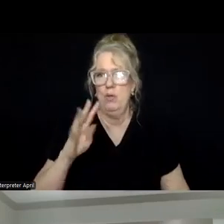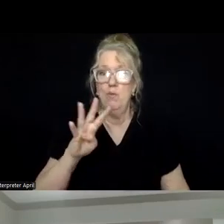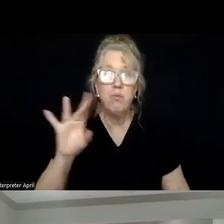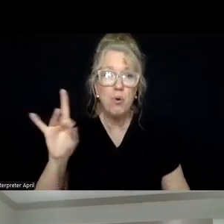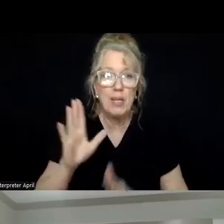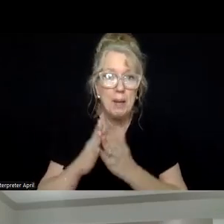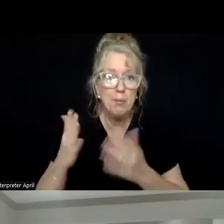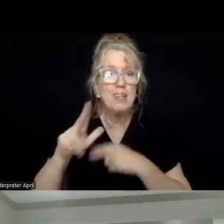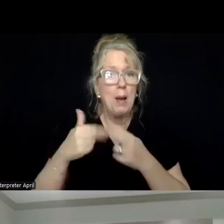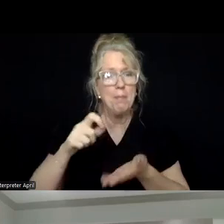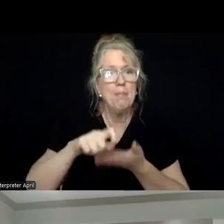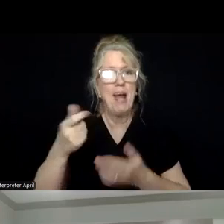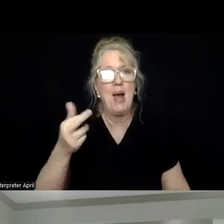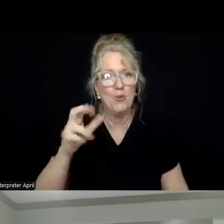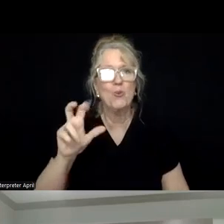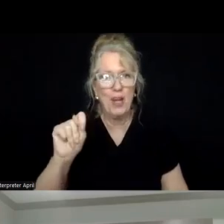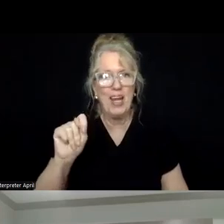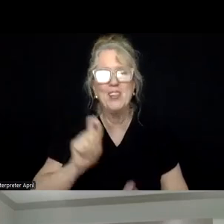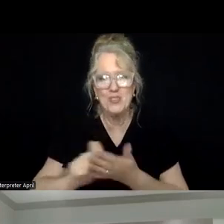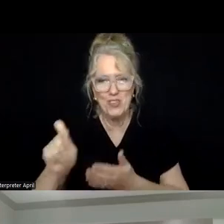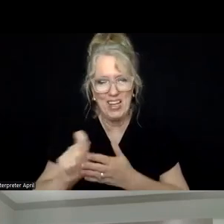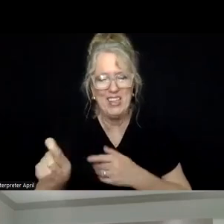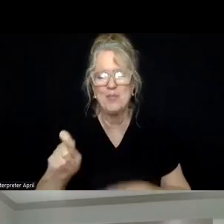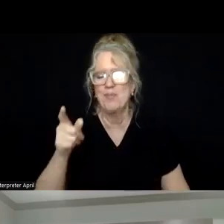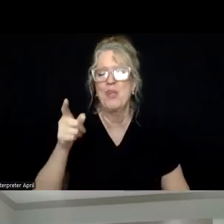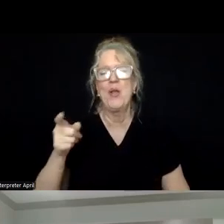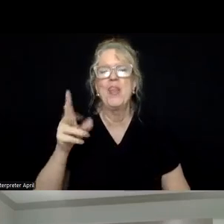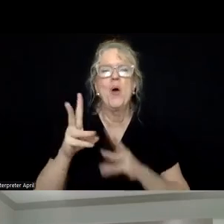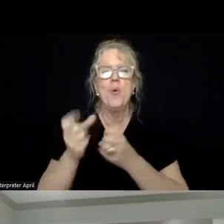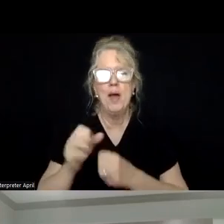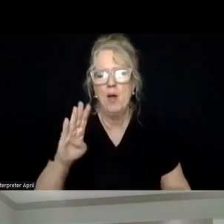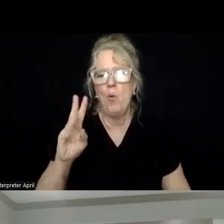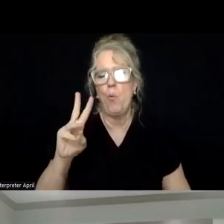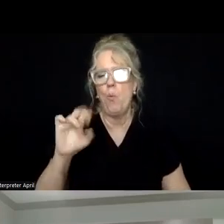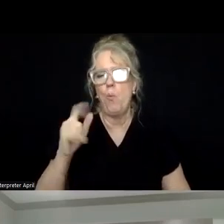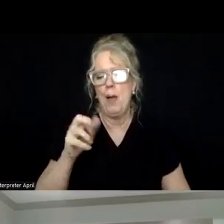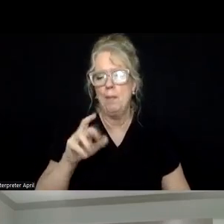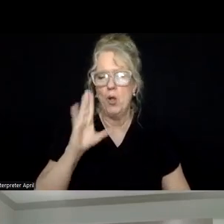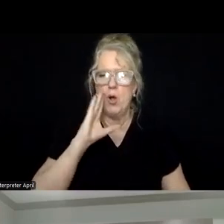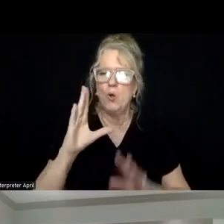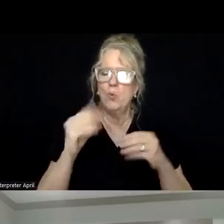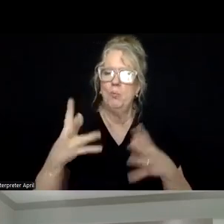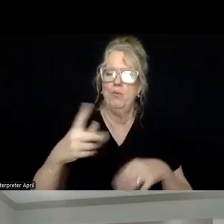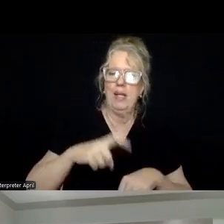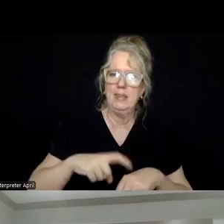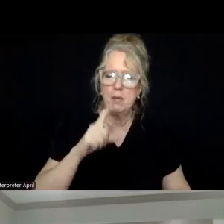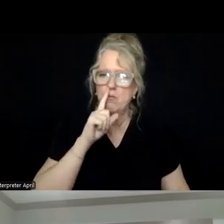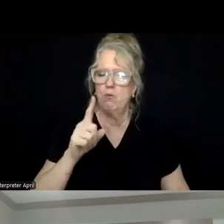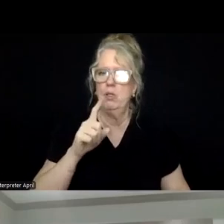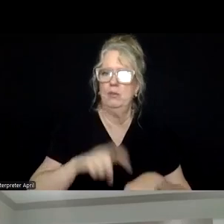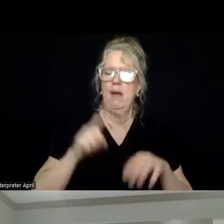books on grant writing. Um, the webinar will provide some, uh, time, um, real-time